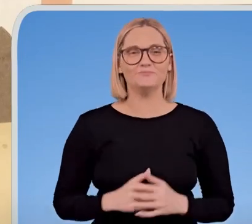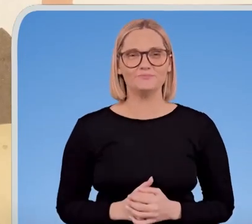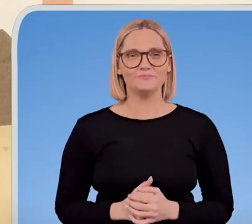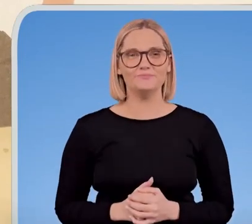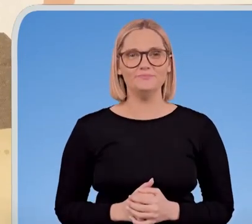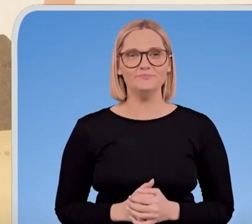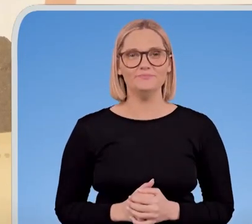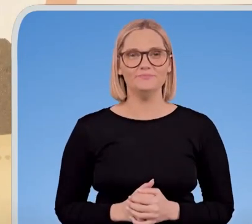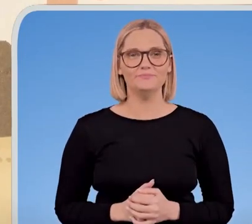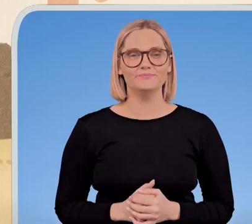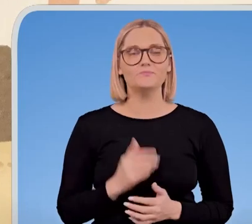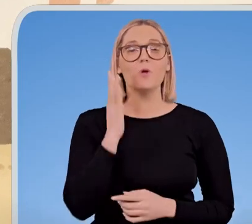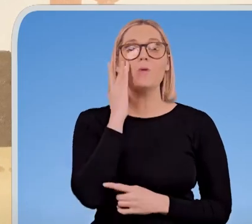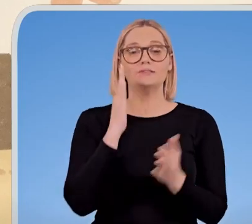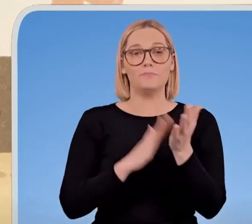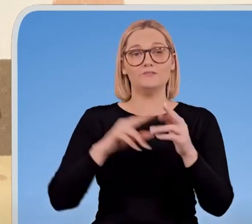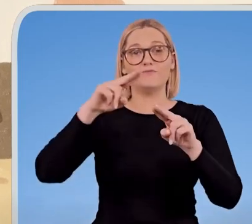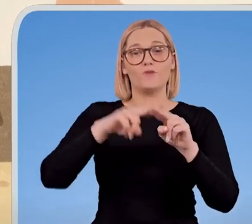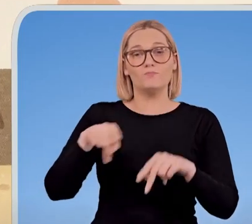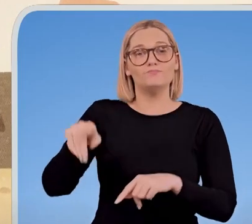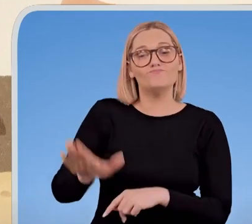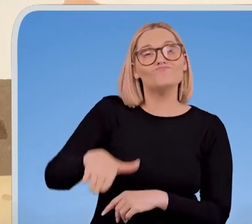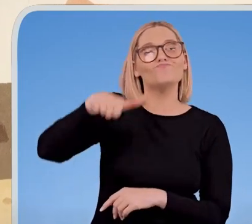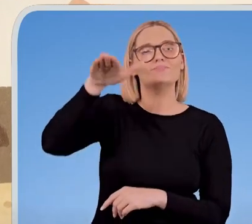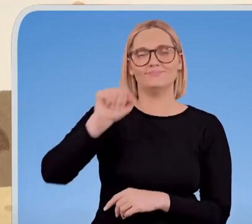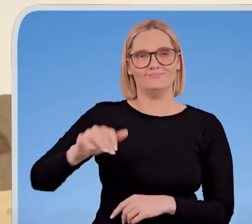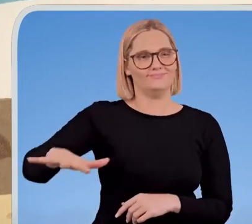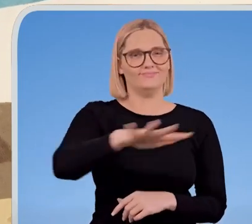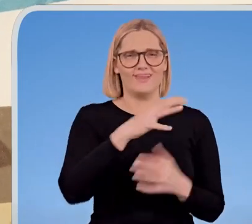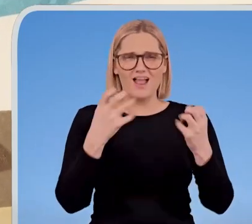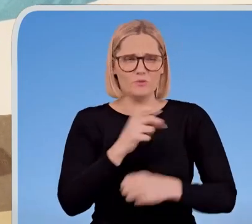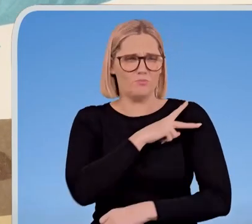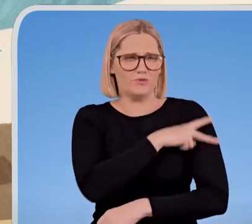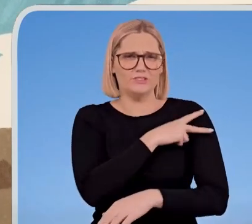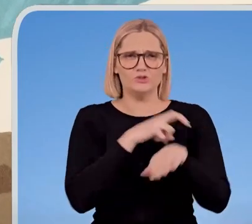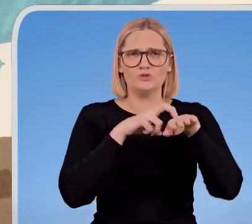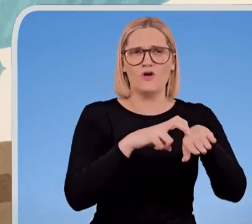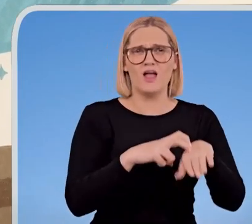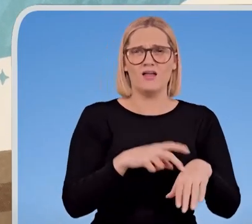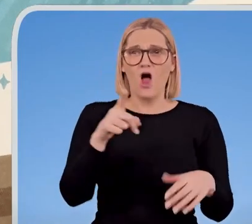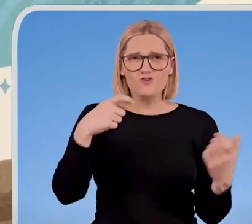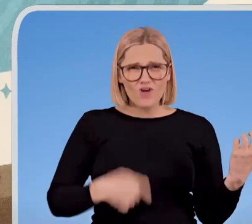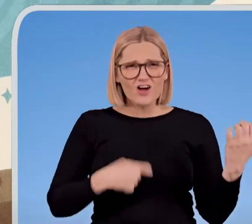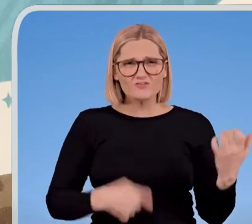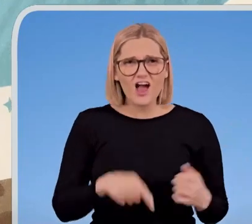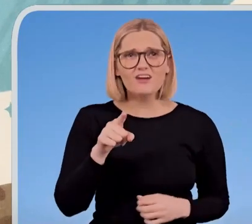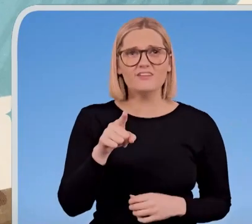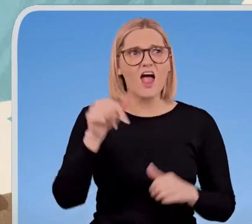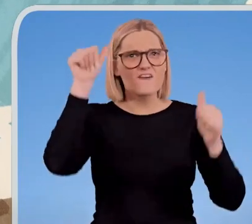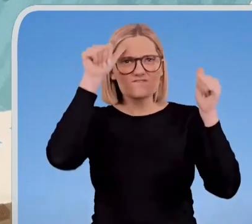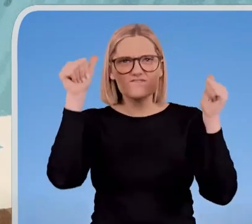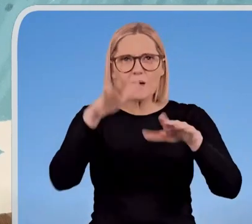When he was growing up, Matt's neighbourhood included professional surfers, rock stars and famous footballers.